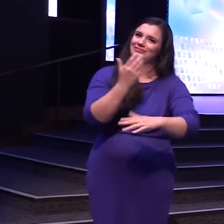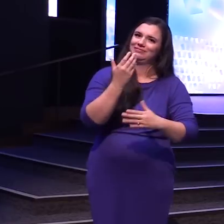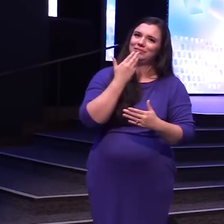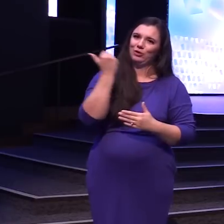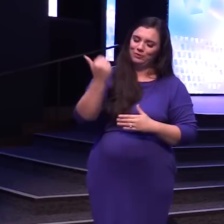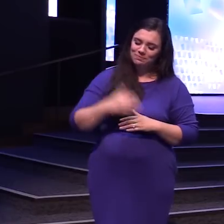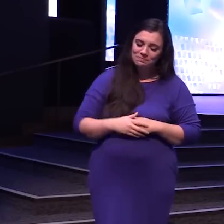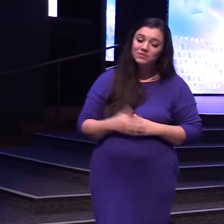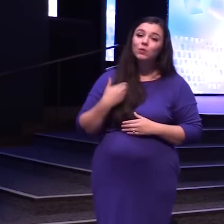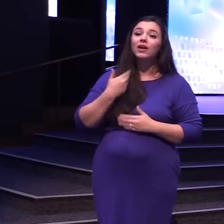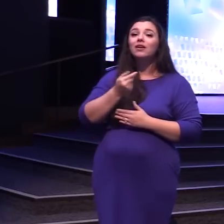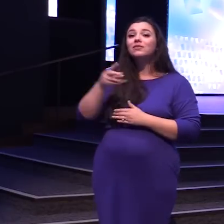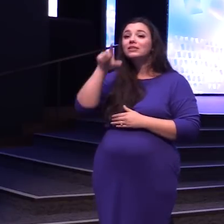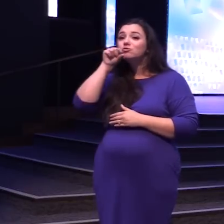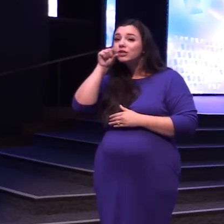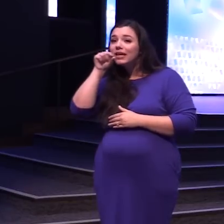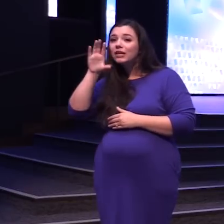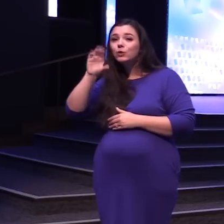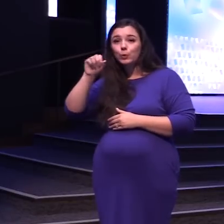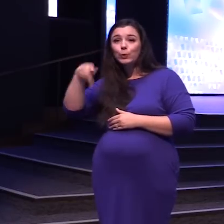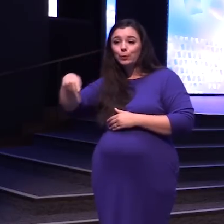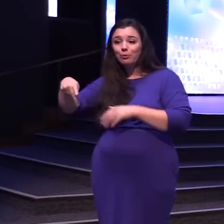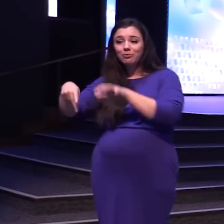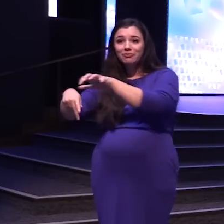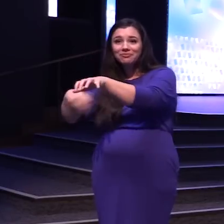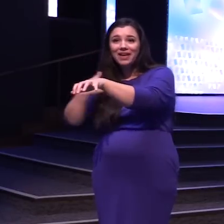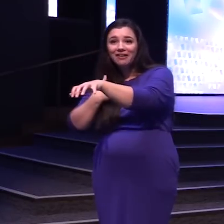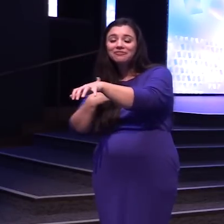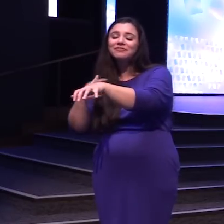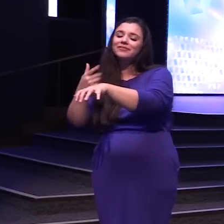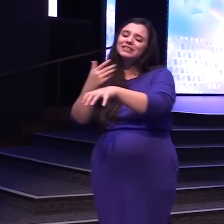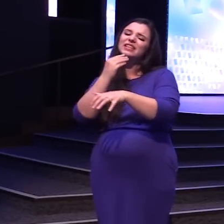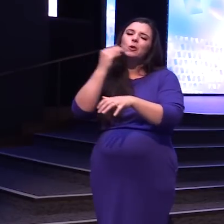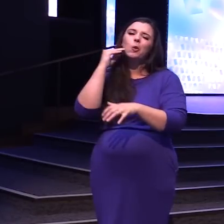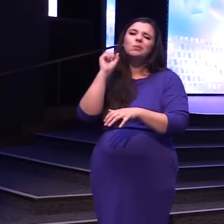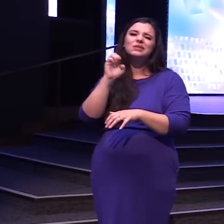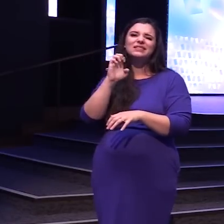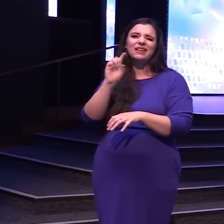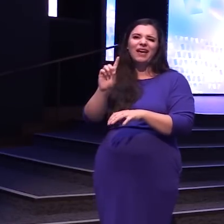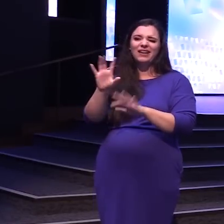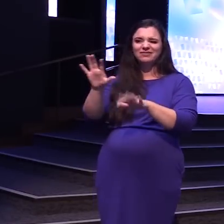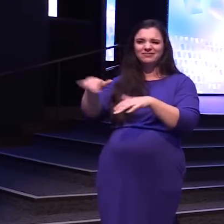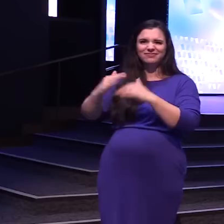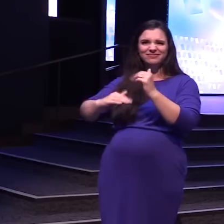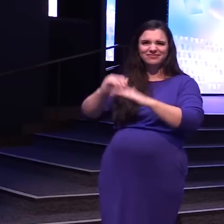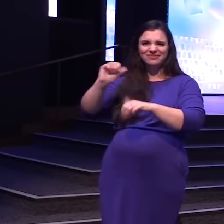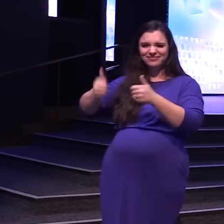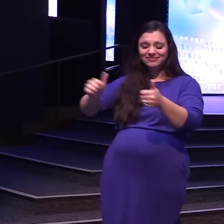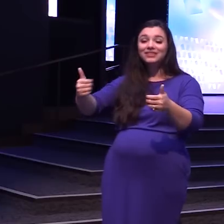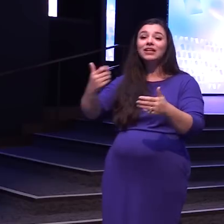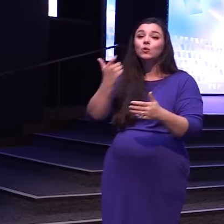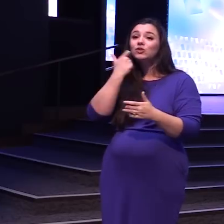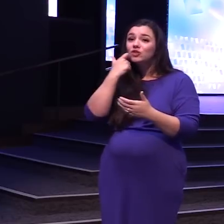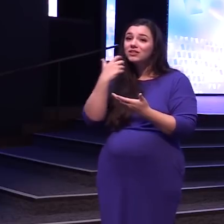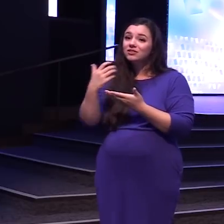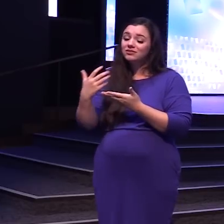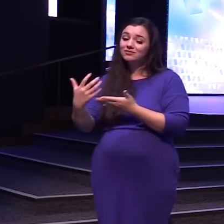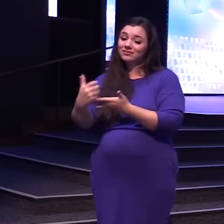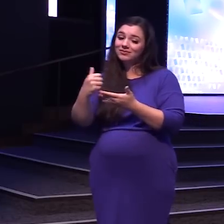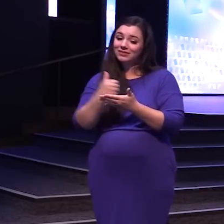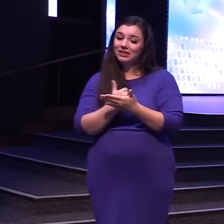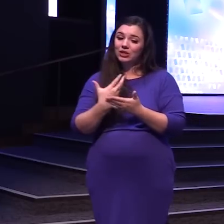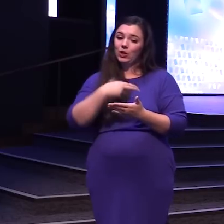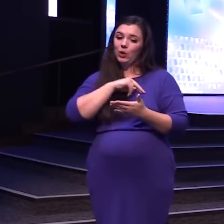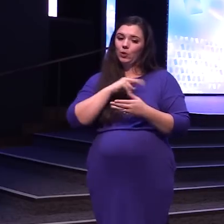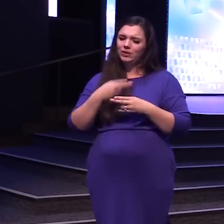And we have some chickens With a big chicken coop We've got like A little homestead thing Happening We started with Just wanting our own eggs And it